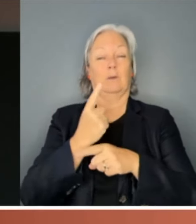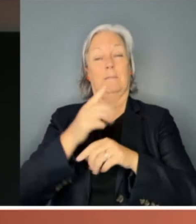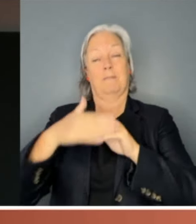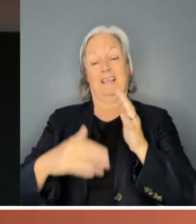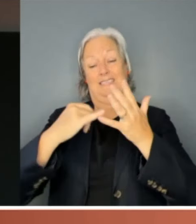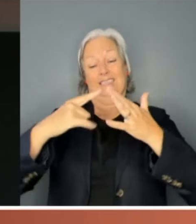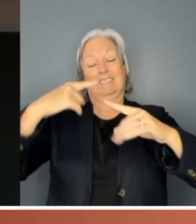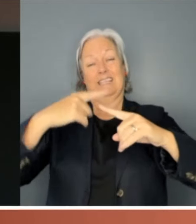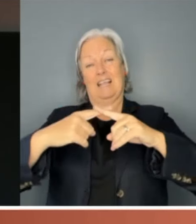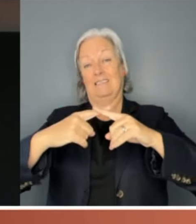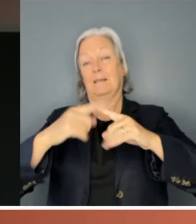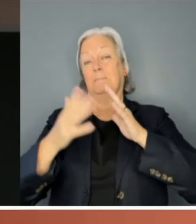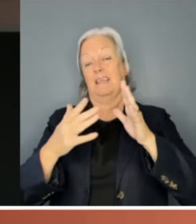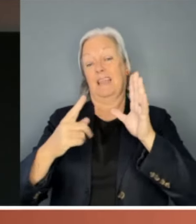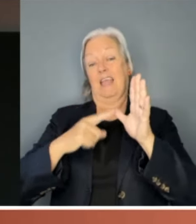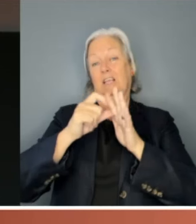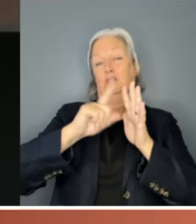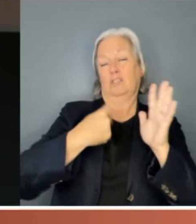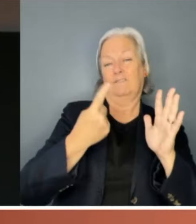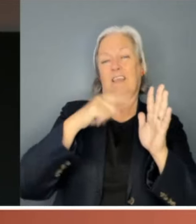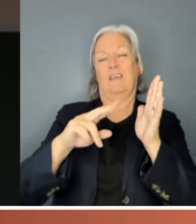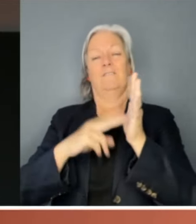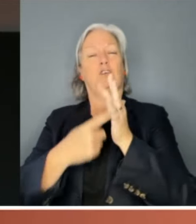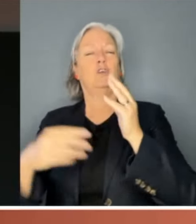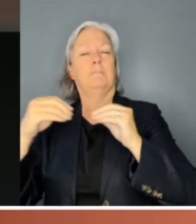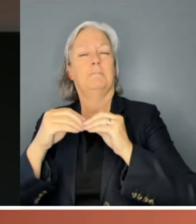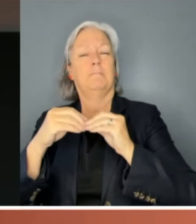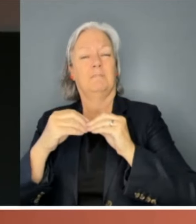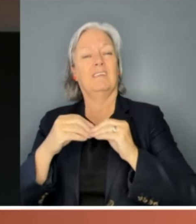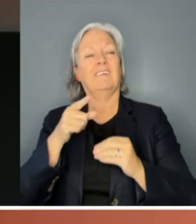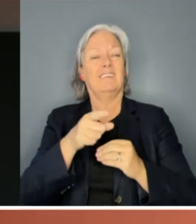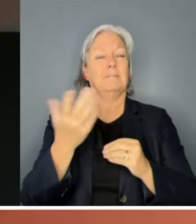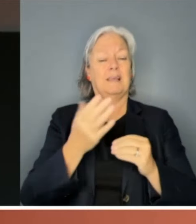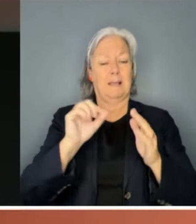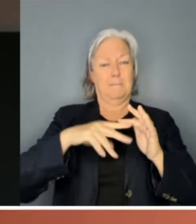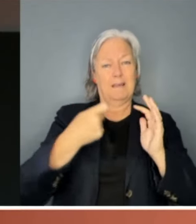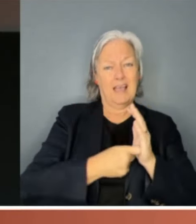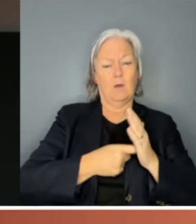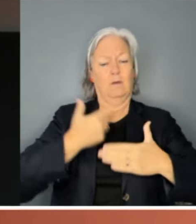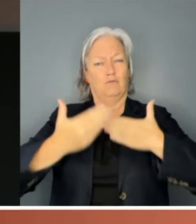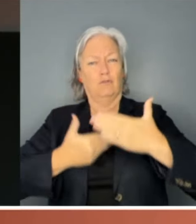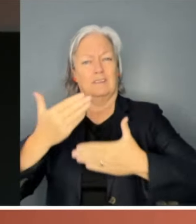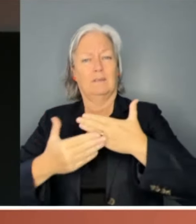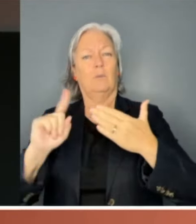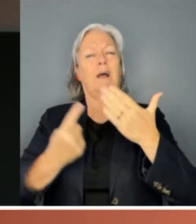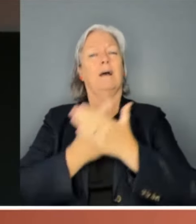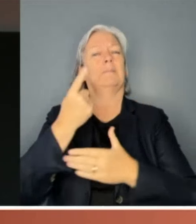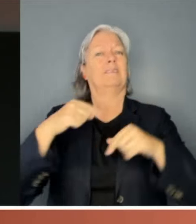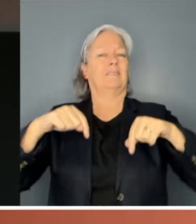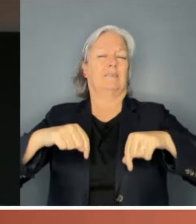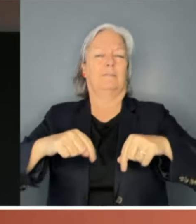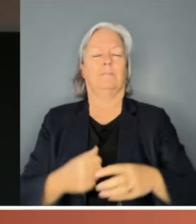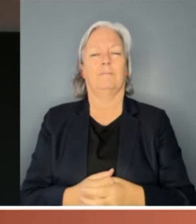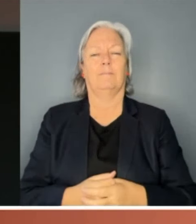The sex of an MP is of primary relevance to the power and progress one makes in this place. And the